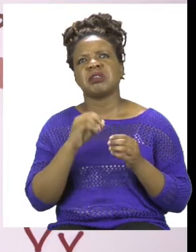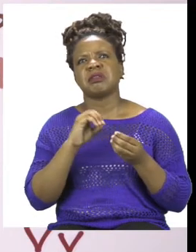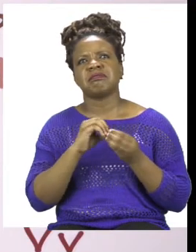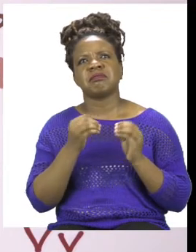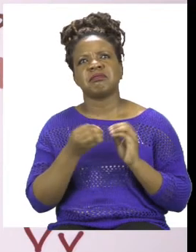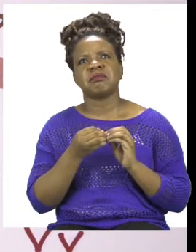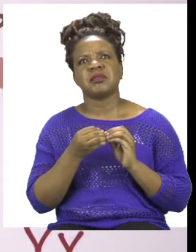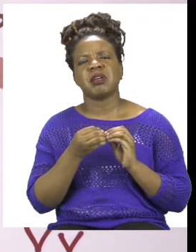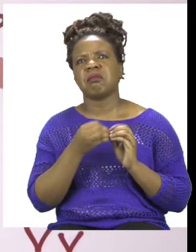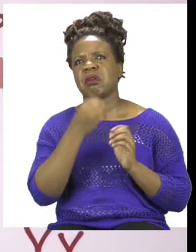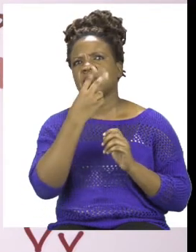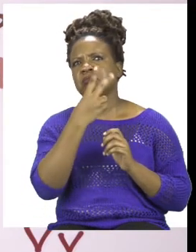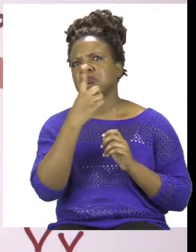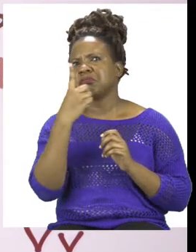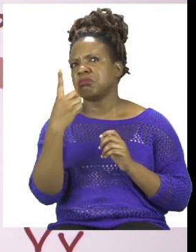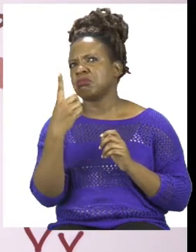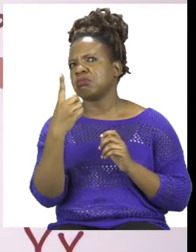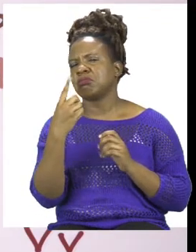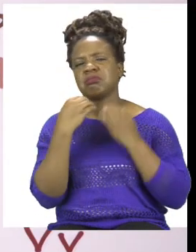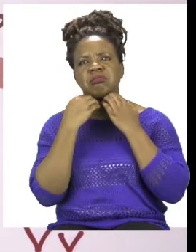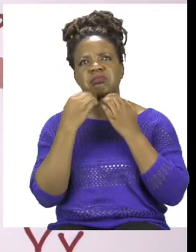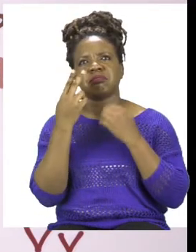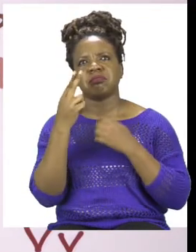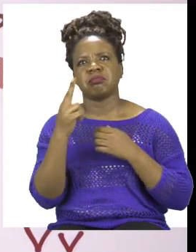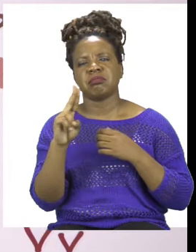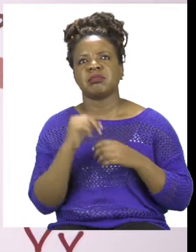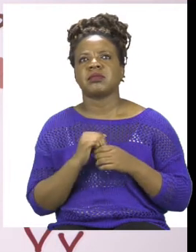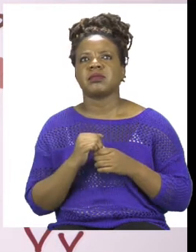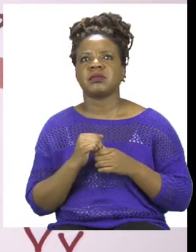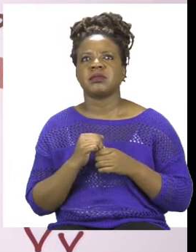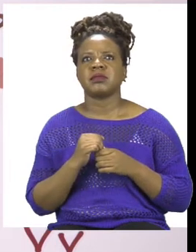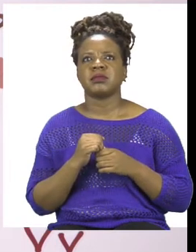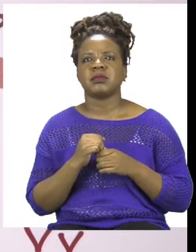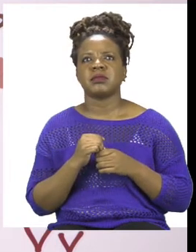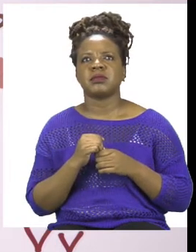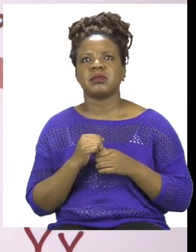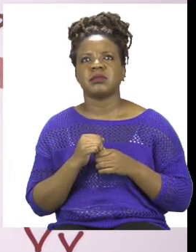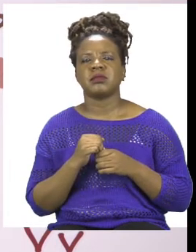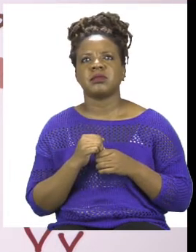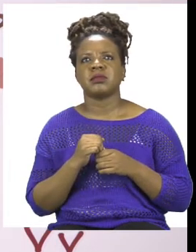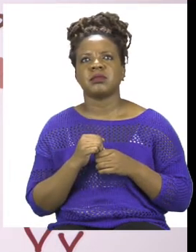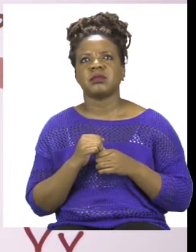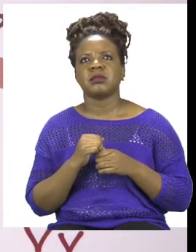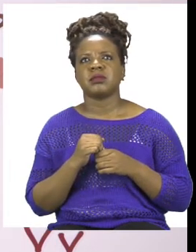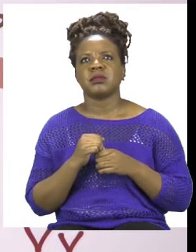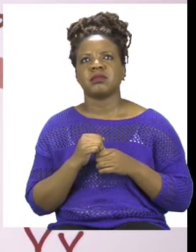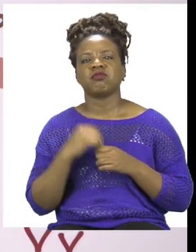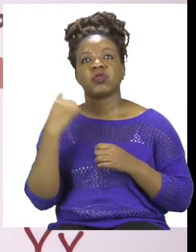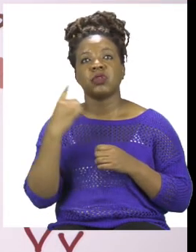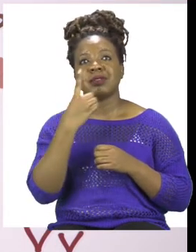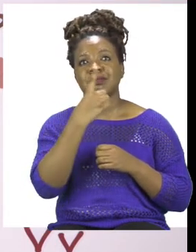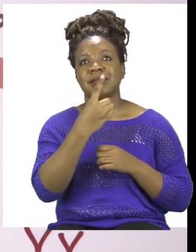of questions where they give you something that is not important. So instead, we are going to work with 19